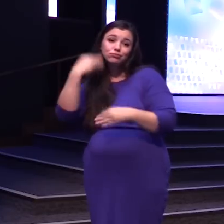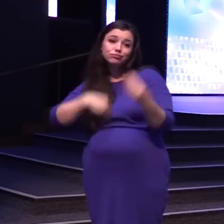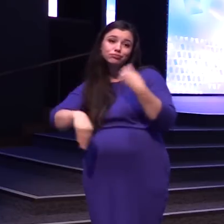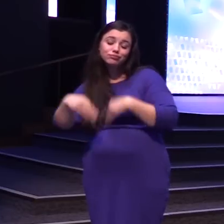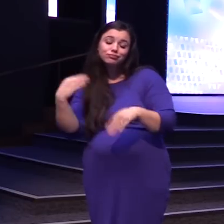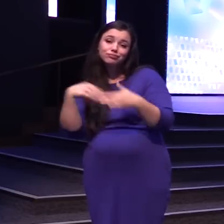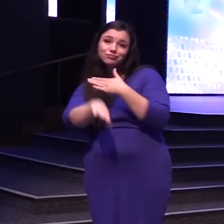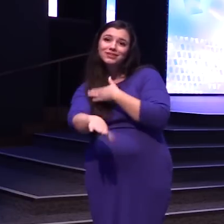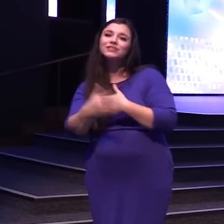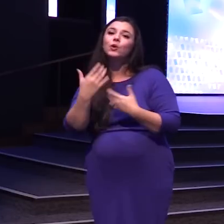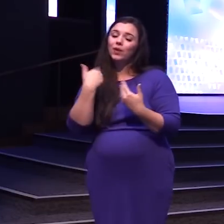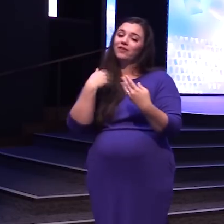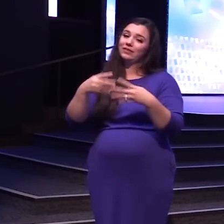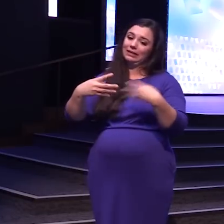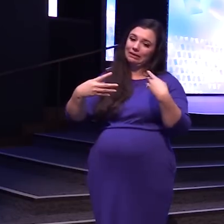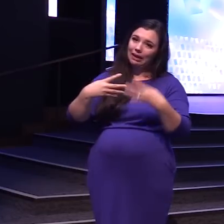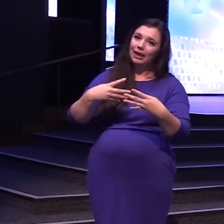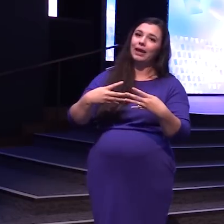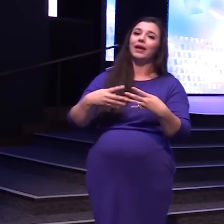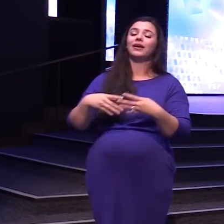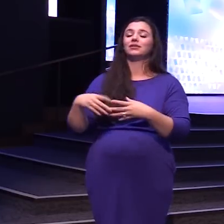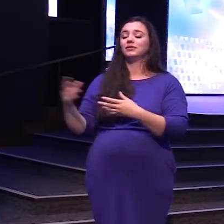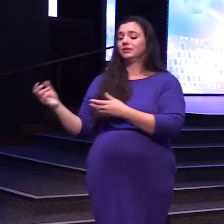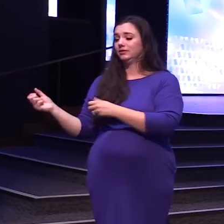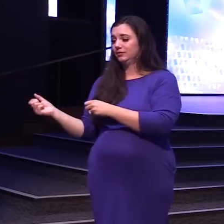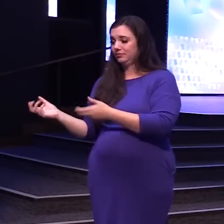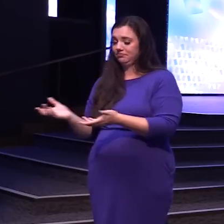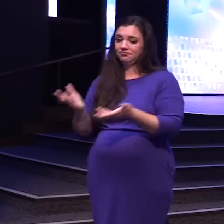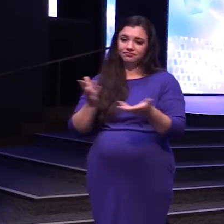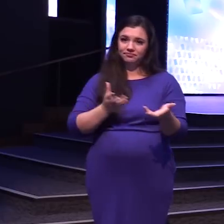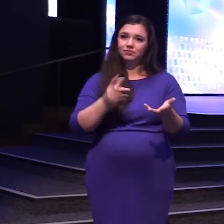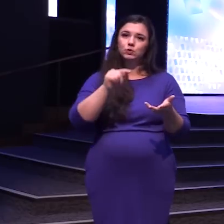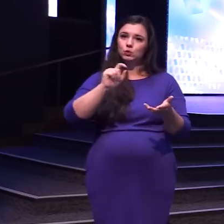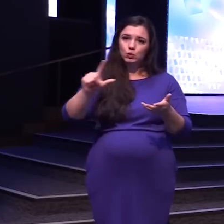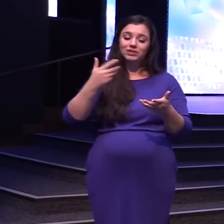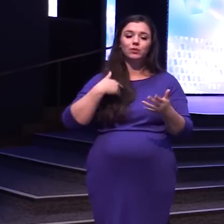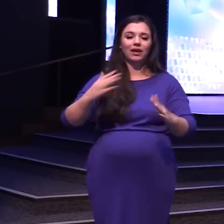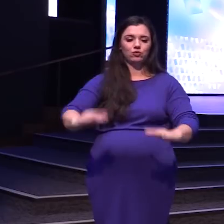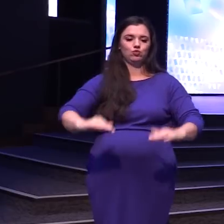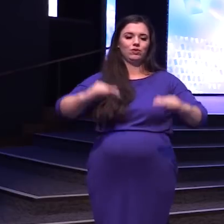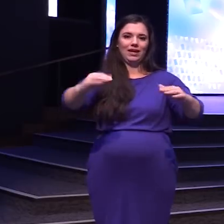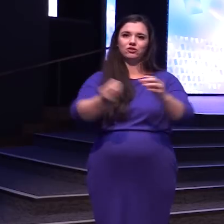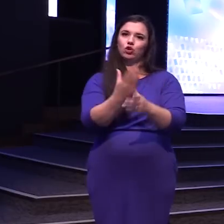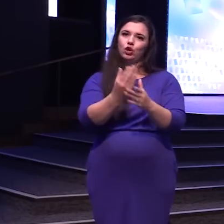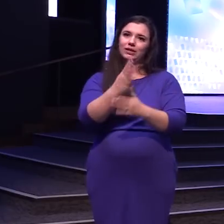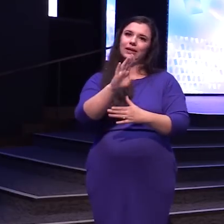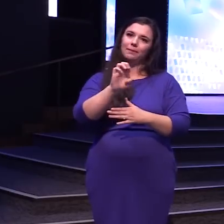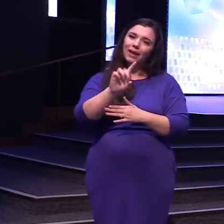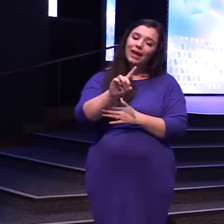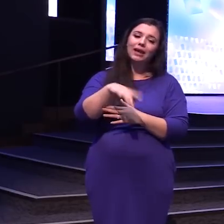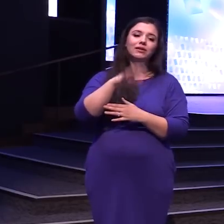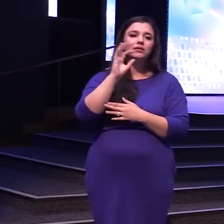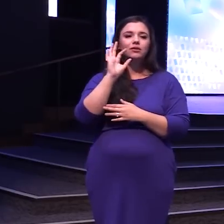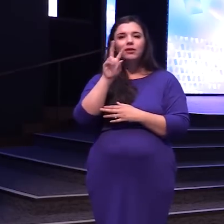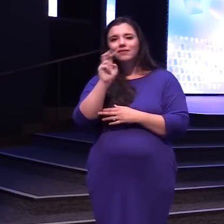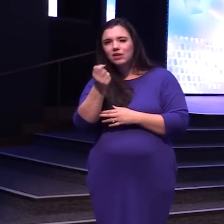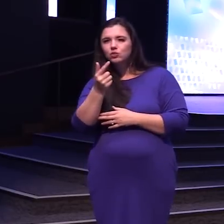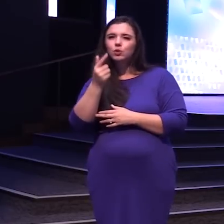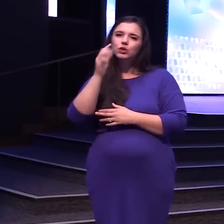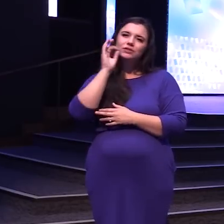the gate You know Get all of our stuff Out of the ranger Go through the gate And we have all of our Raised gardening beds So like vegetables And fruit You know Picture that